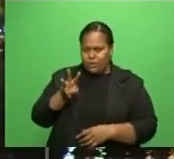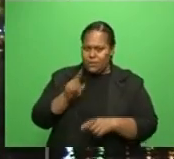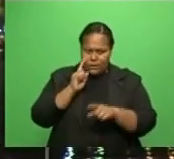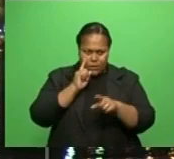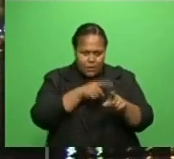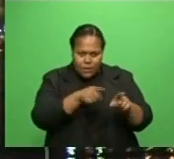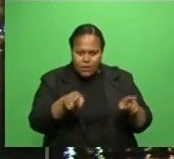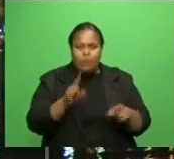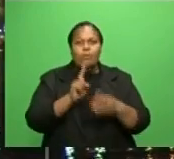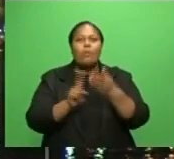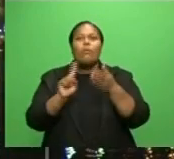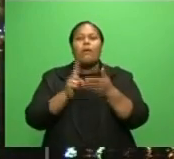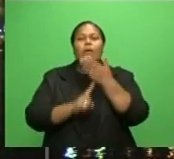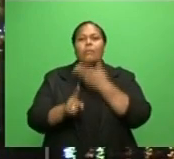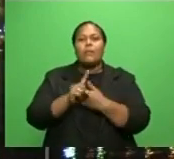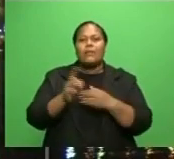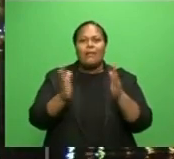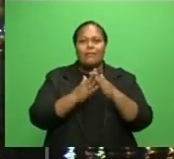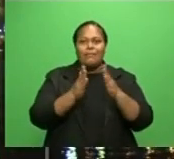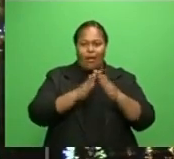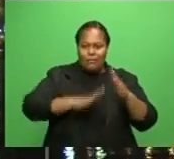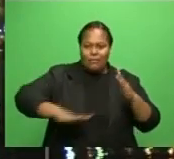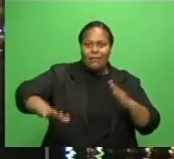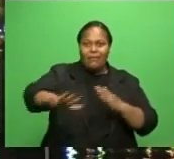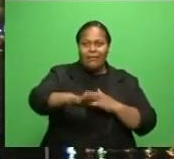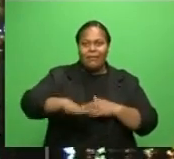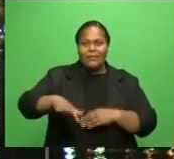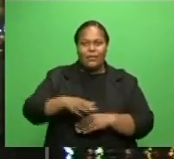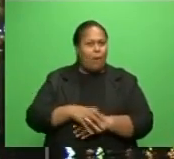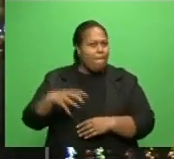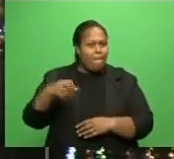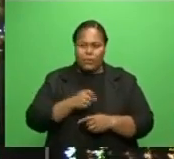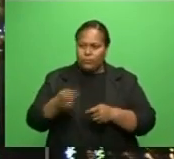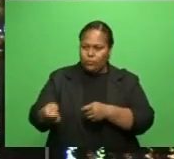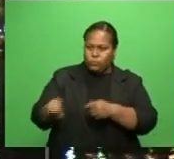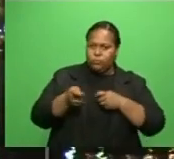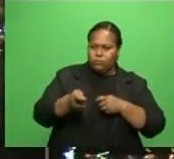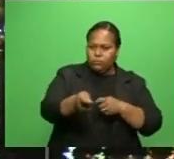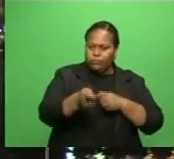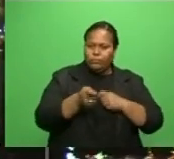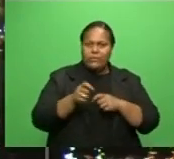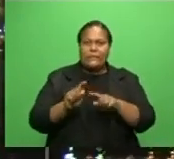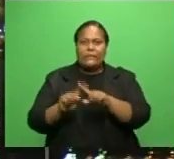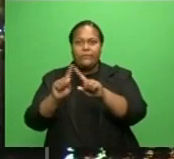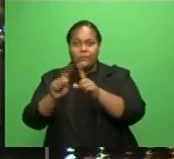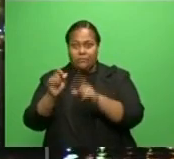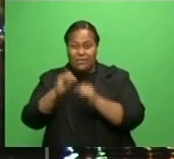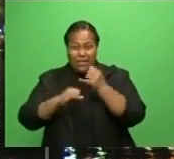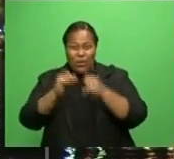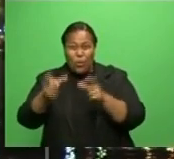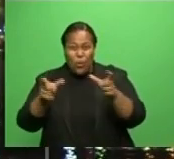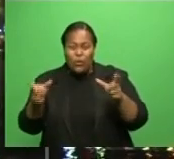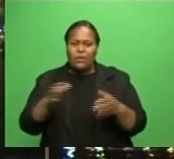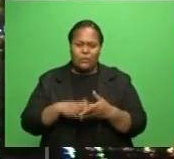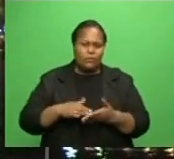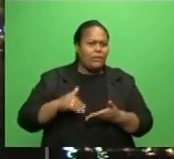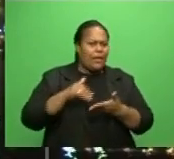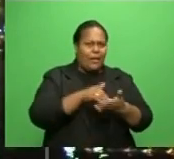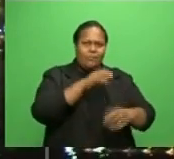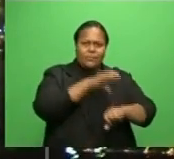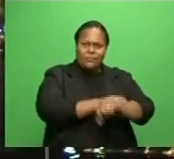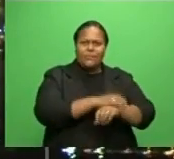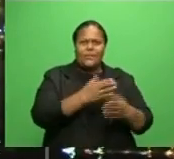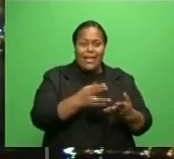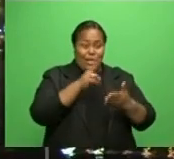town boundaries. Josiah Nununga reports roping these stakeholders in the discussion panel will assist the force in the Nosori Chamber of